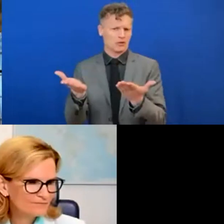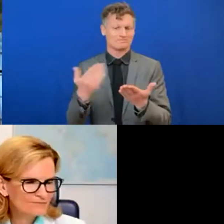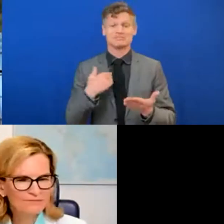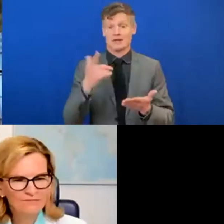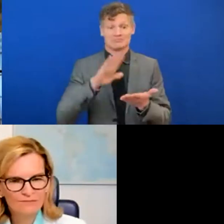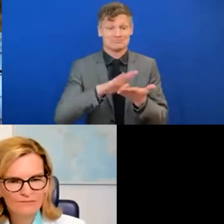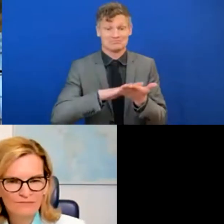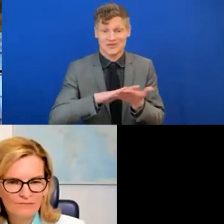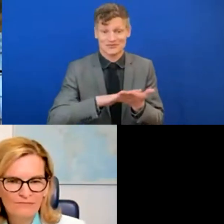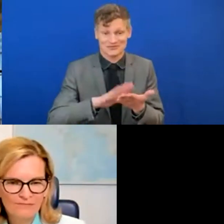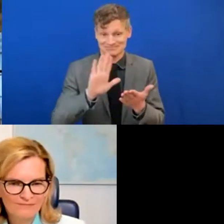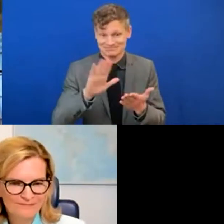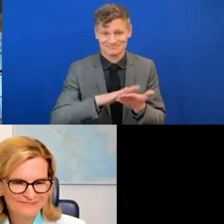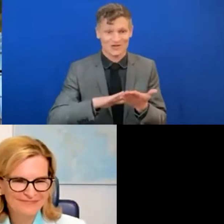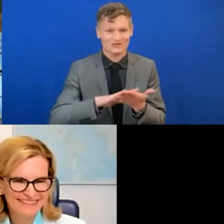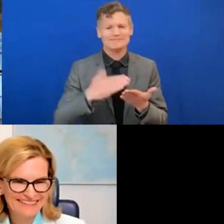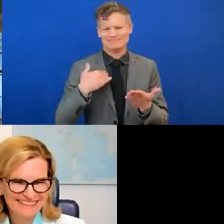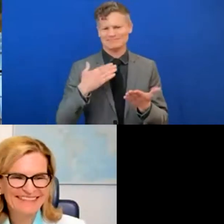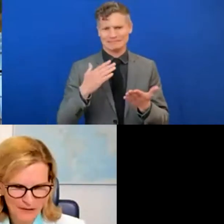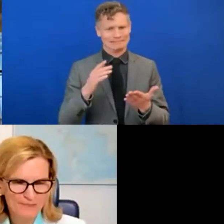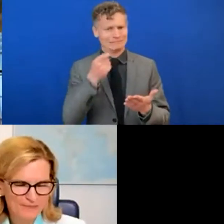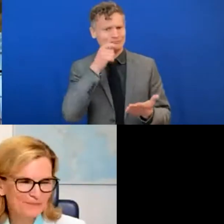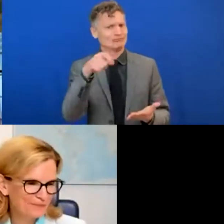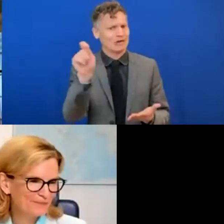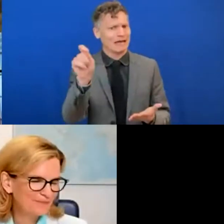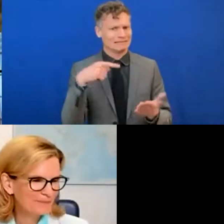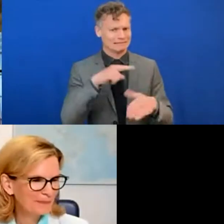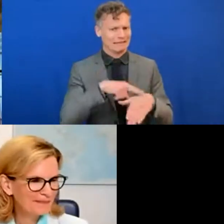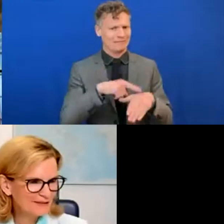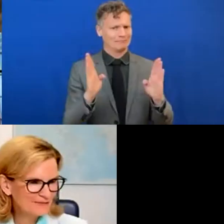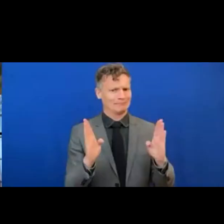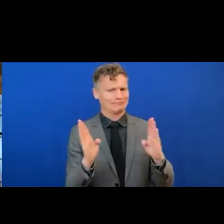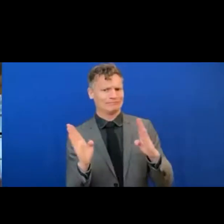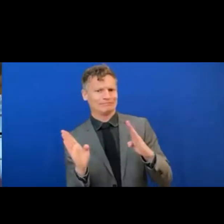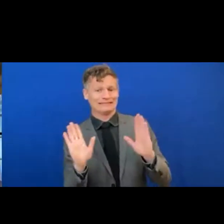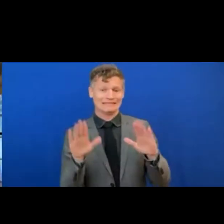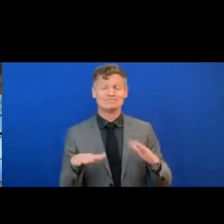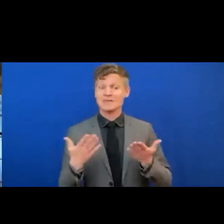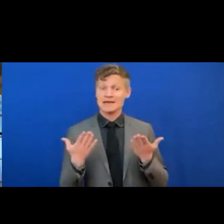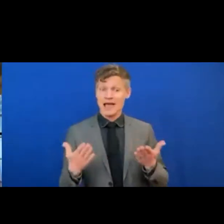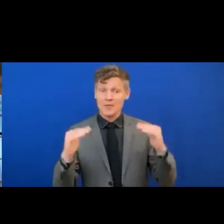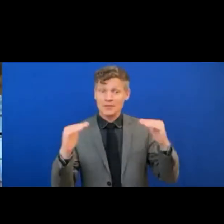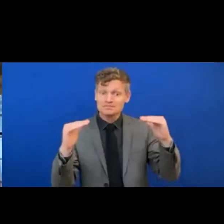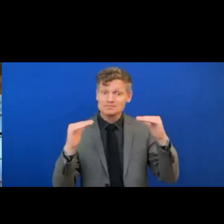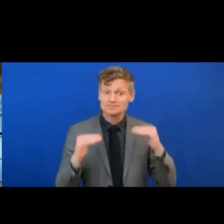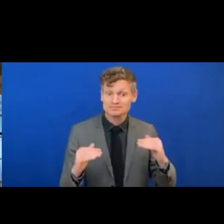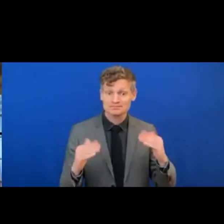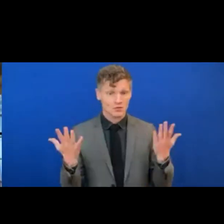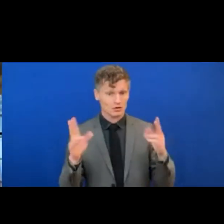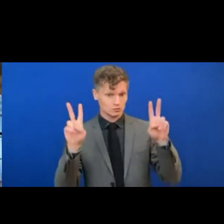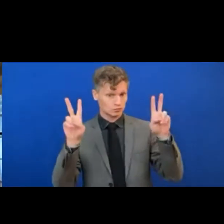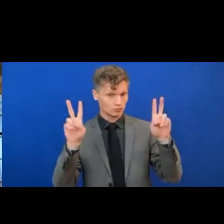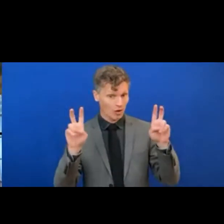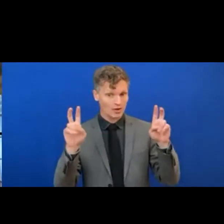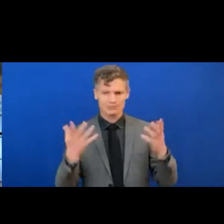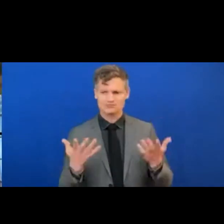well, thank you. Yeah, we are running behind, but we're getting great stuff. So, what we now are going to talk about is, how do we